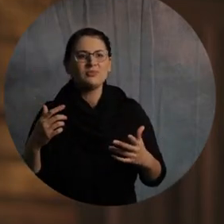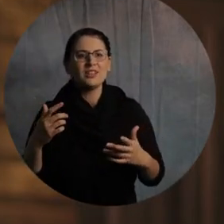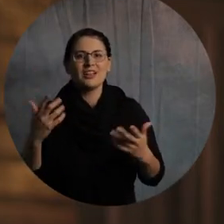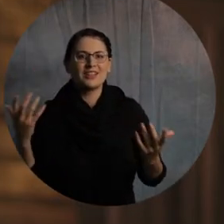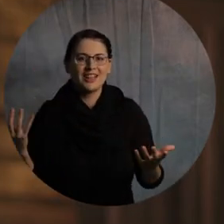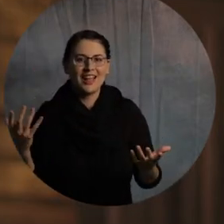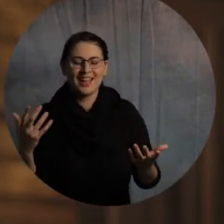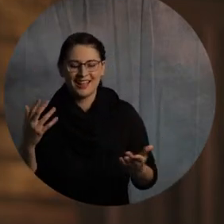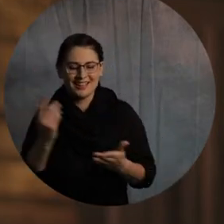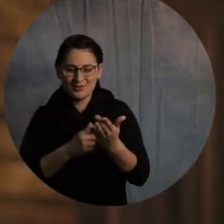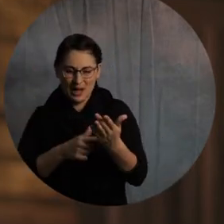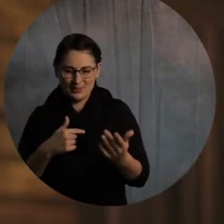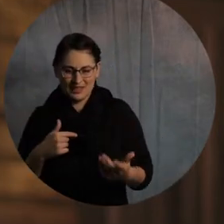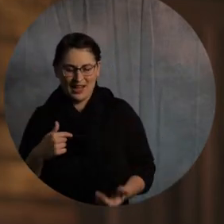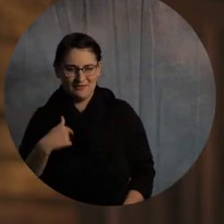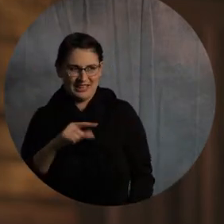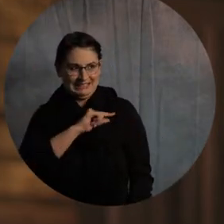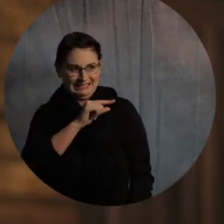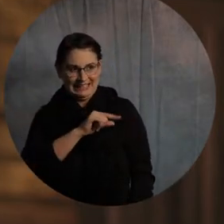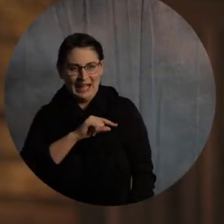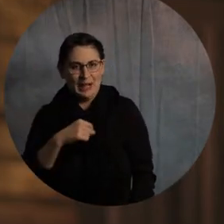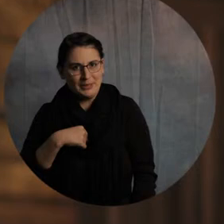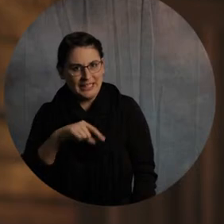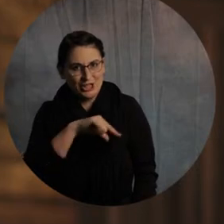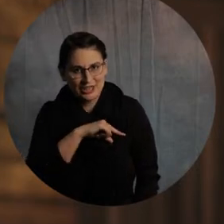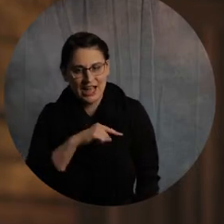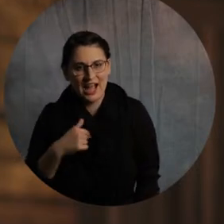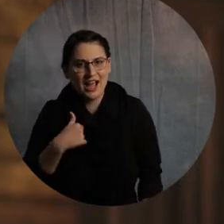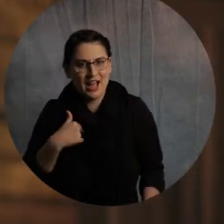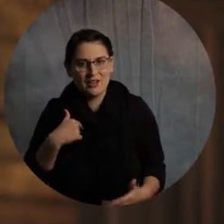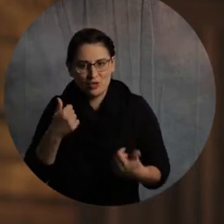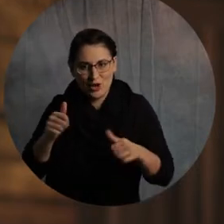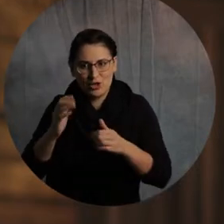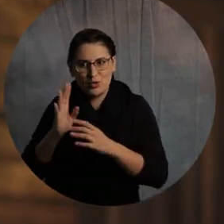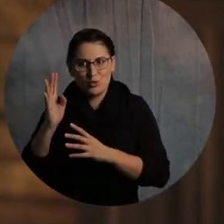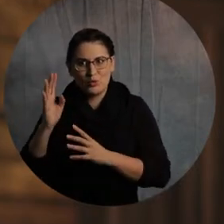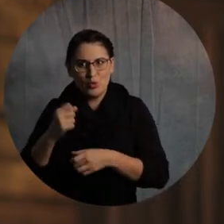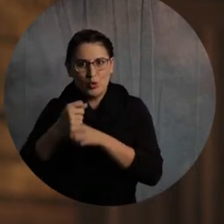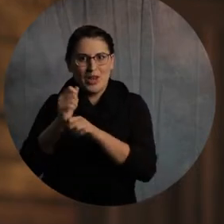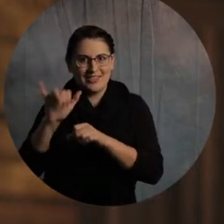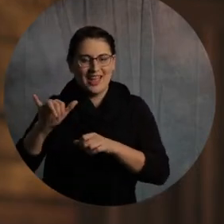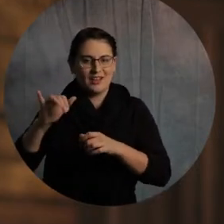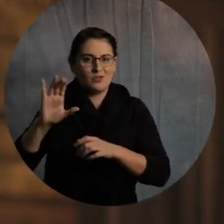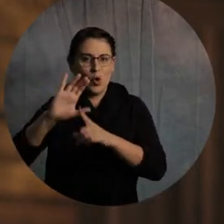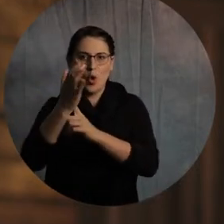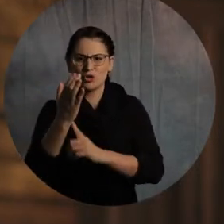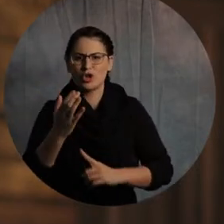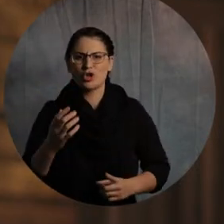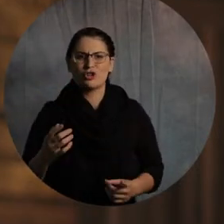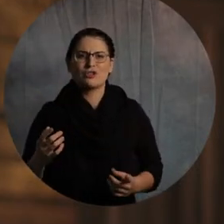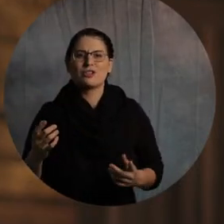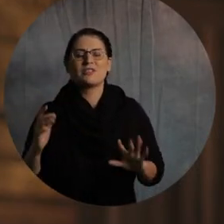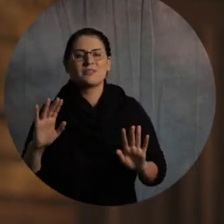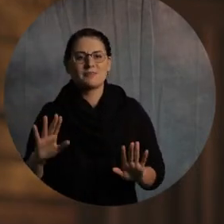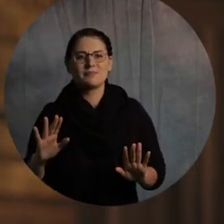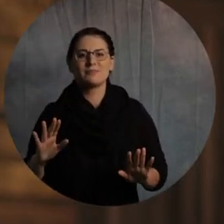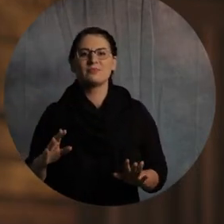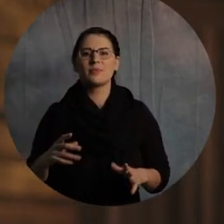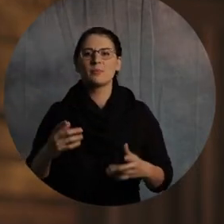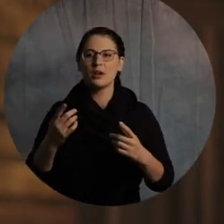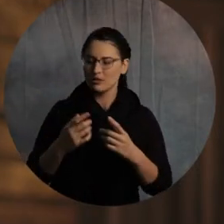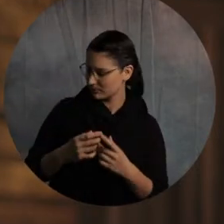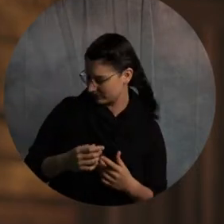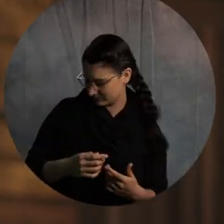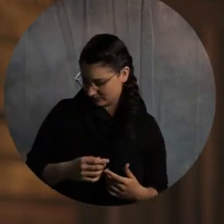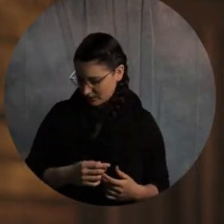so, I think a lot of times, married couples think, what can we do that matters? You what can we really do that makes an